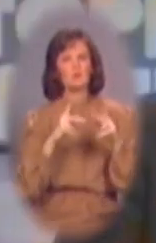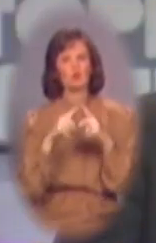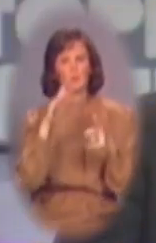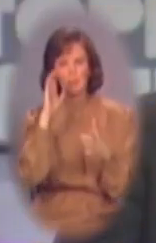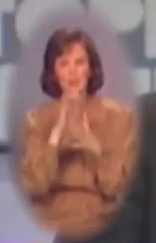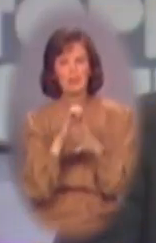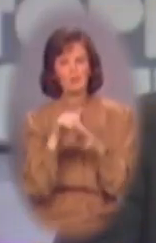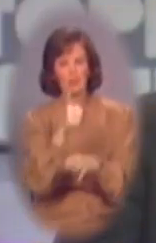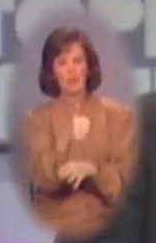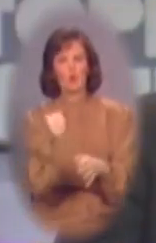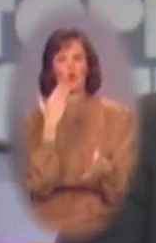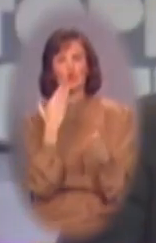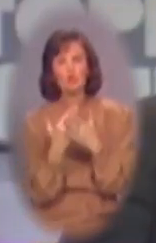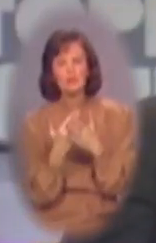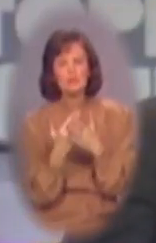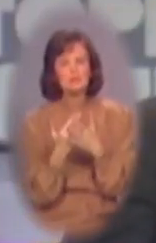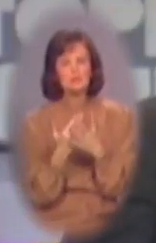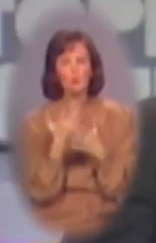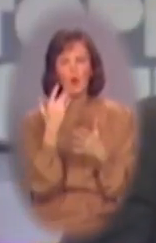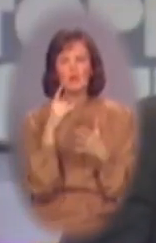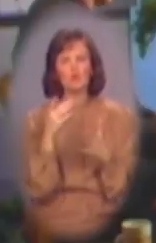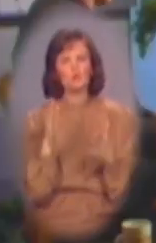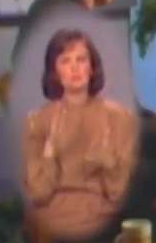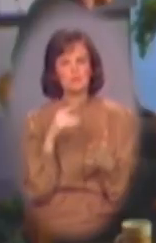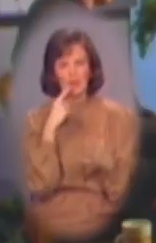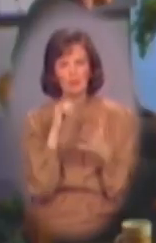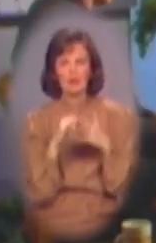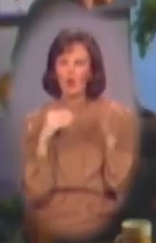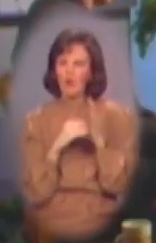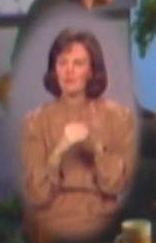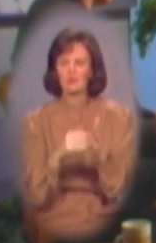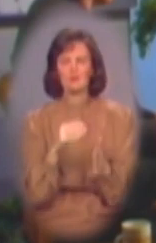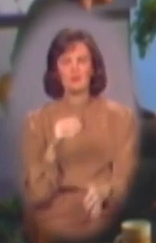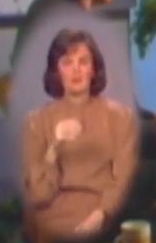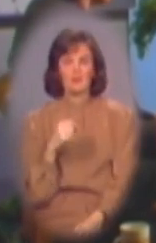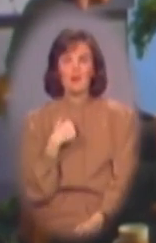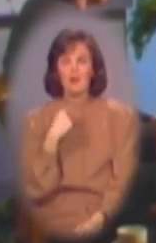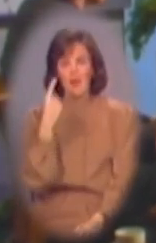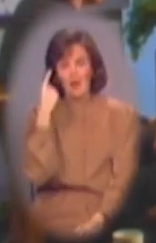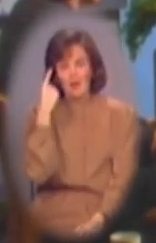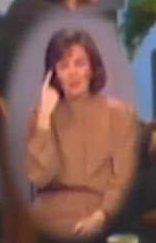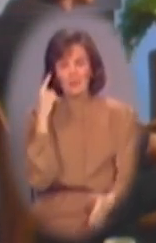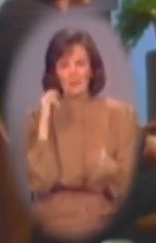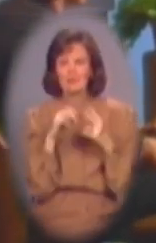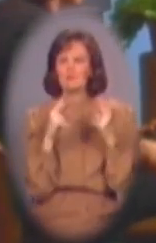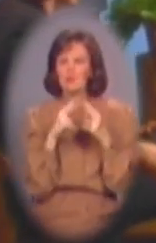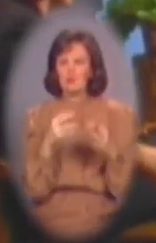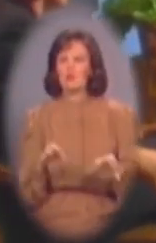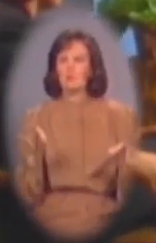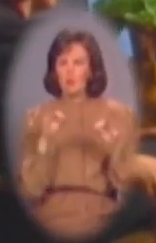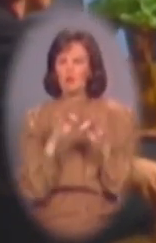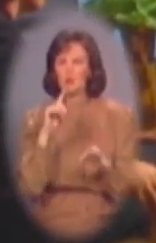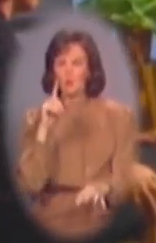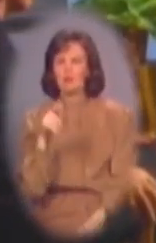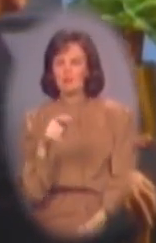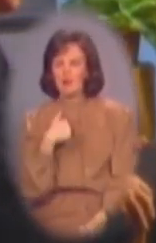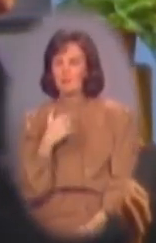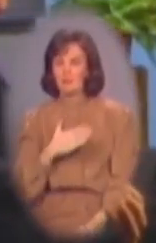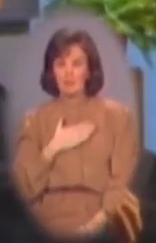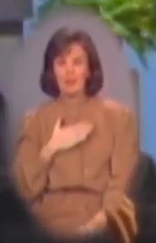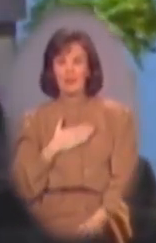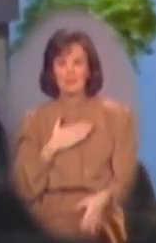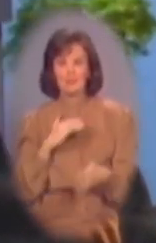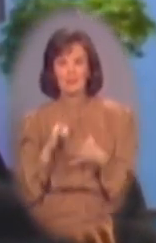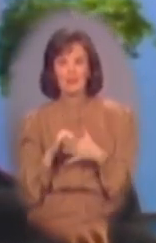to believe in their own goodness? And why do you address that topic so often? I think that's, uh, that's an awfully important question. And I'm glad